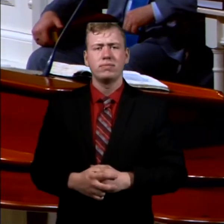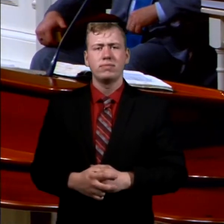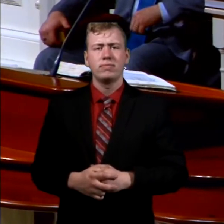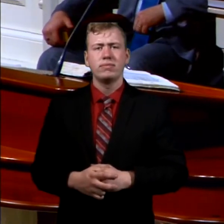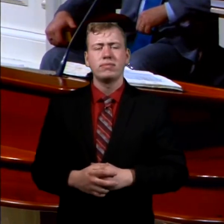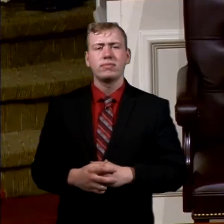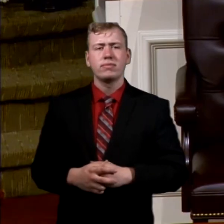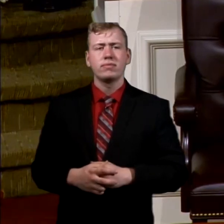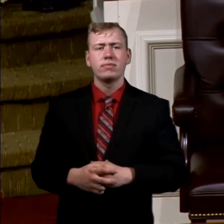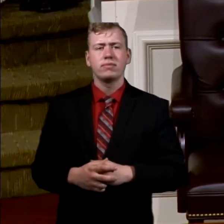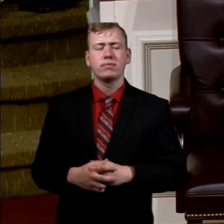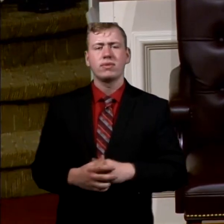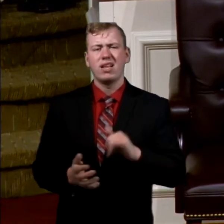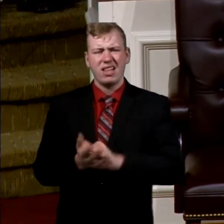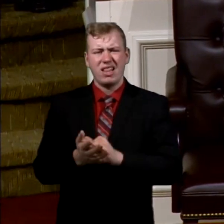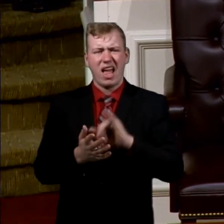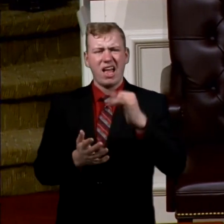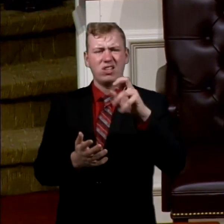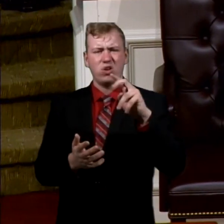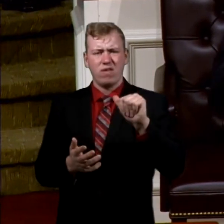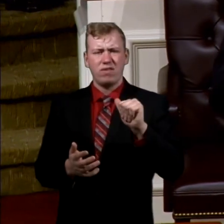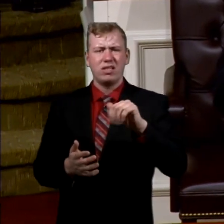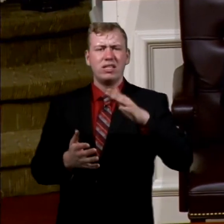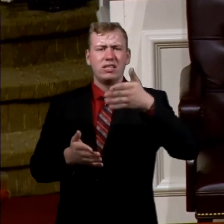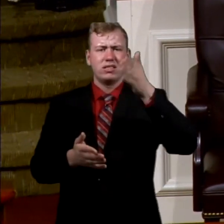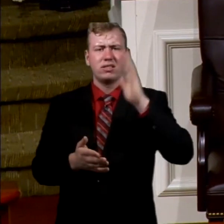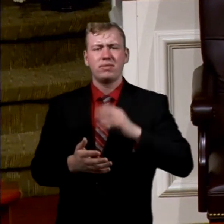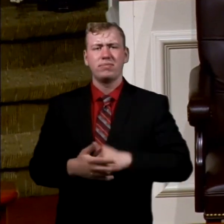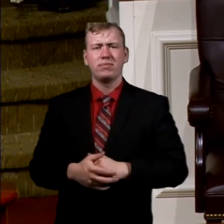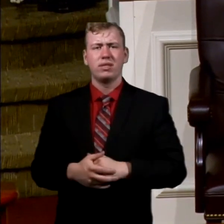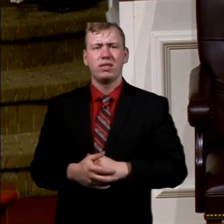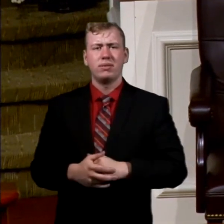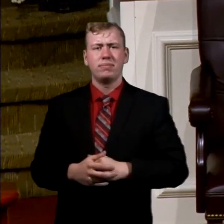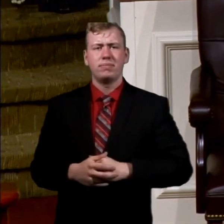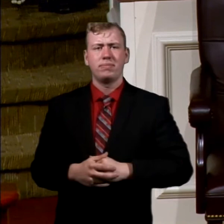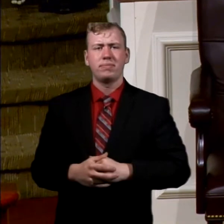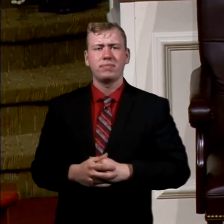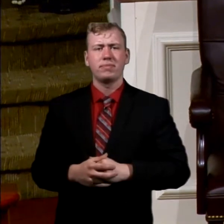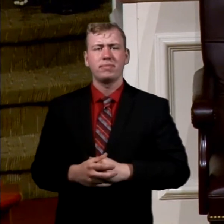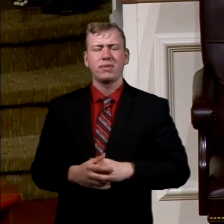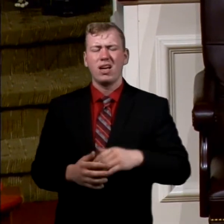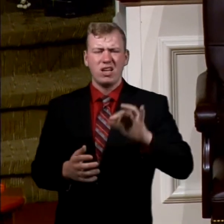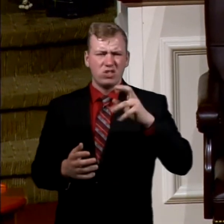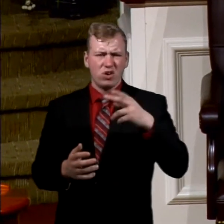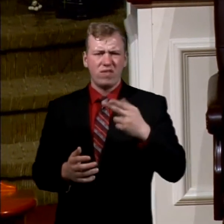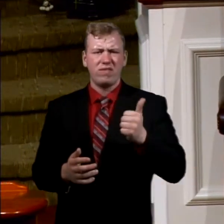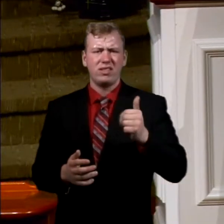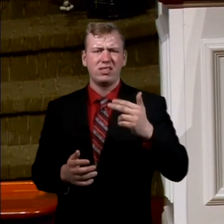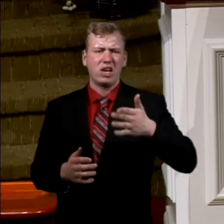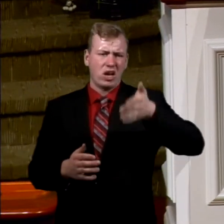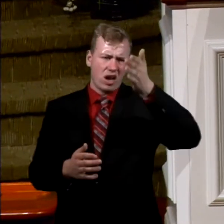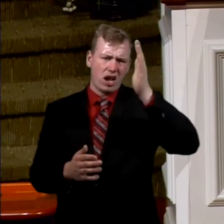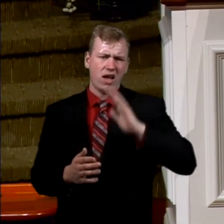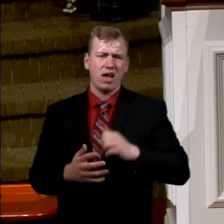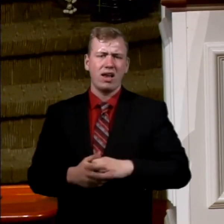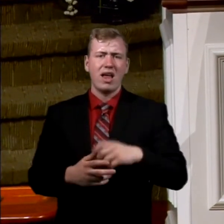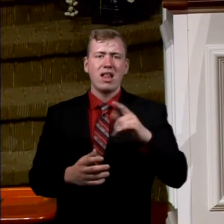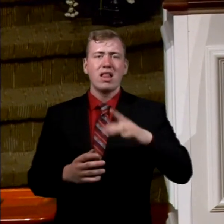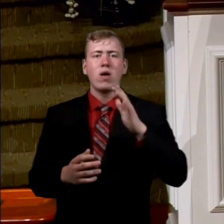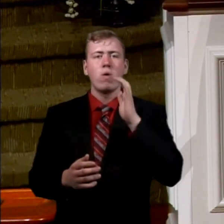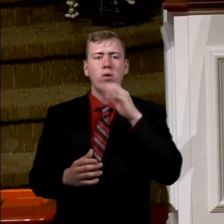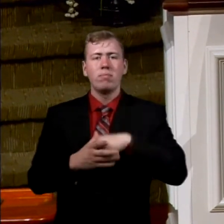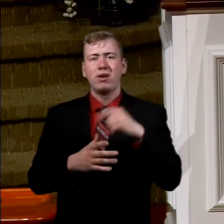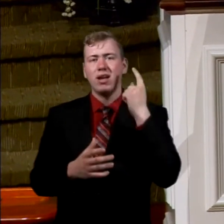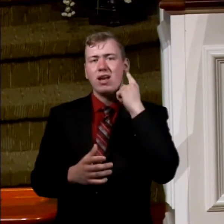that Jehovah is God. God, Jehovah is God. They whisper in their little infant's ears while they're breastfeeding